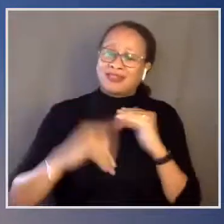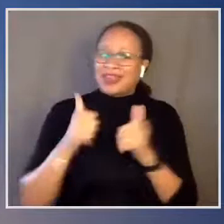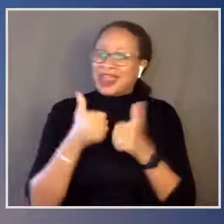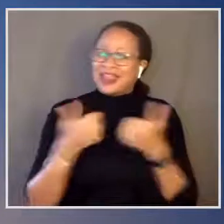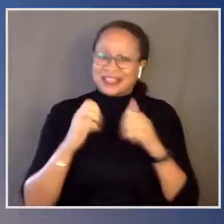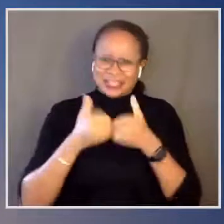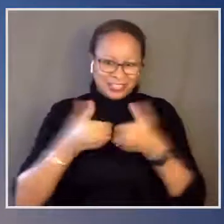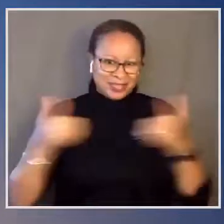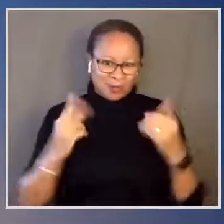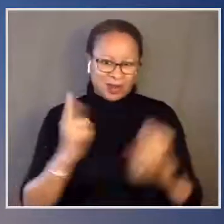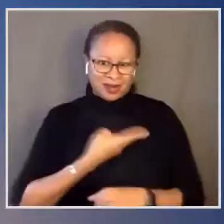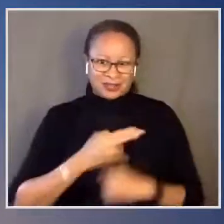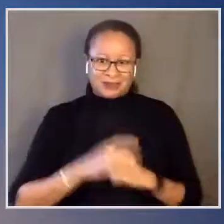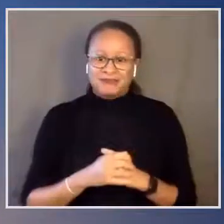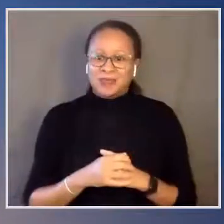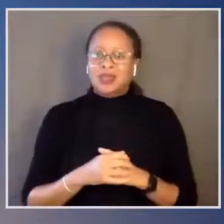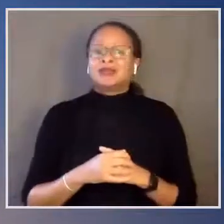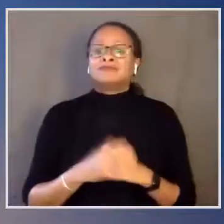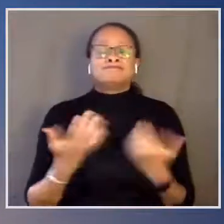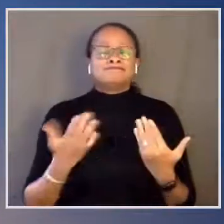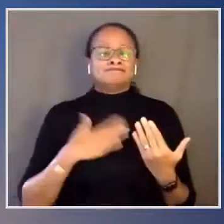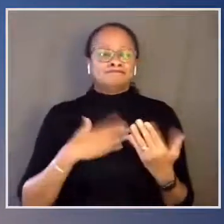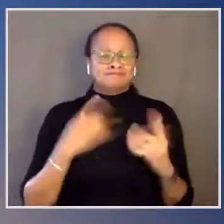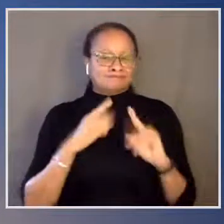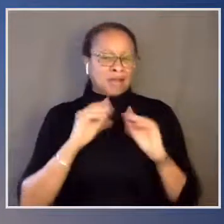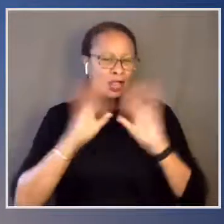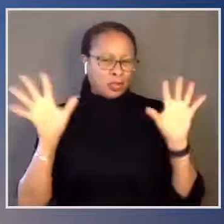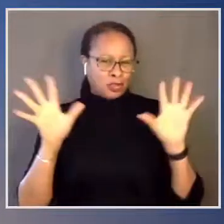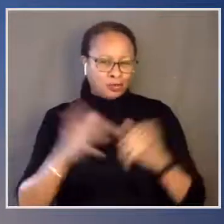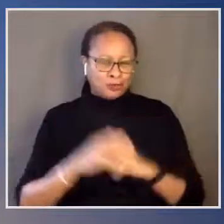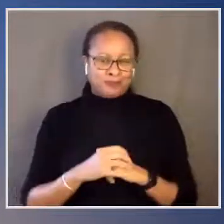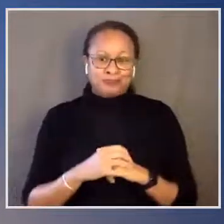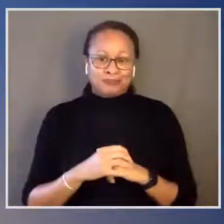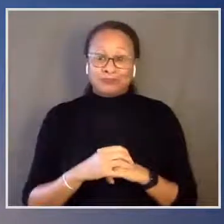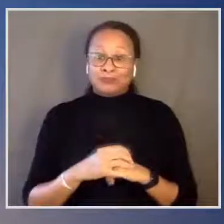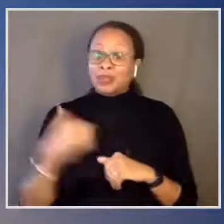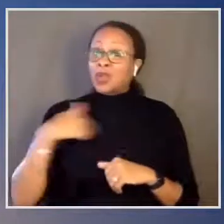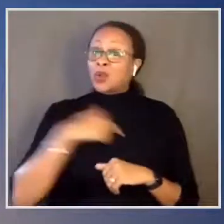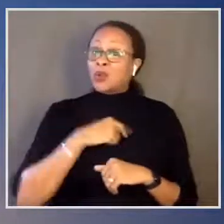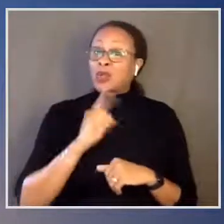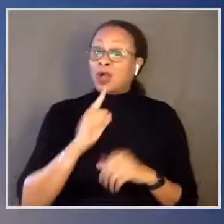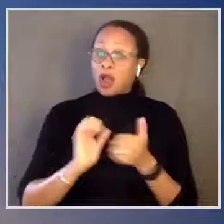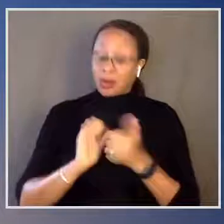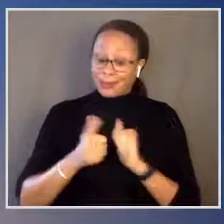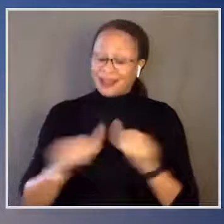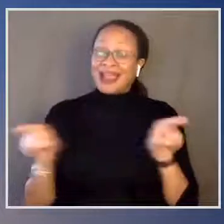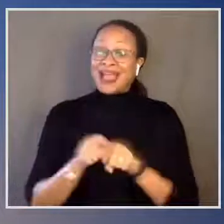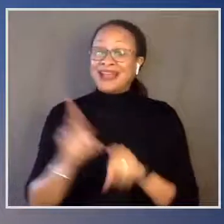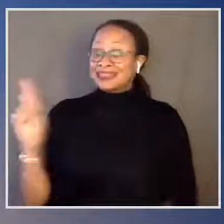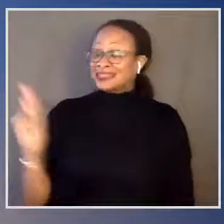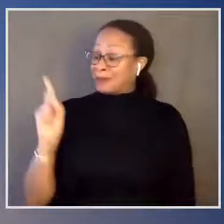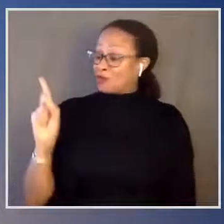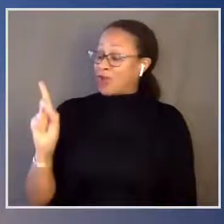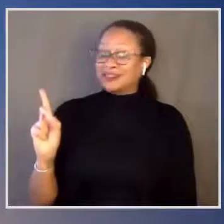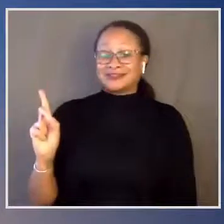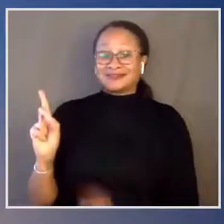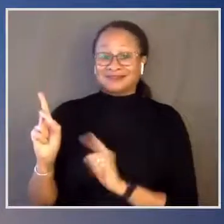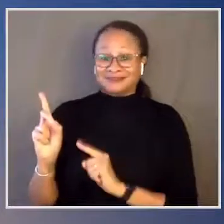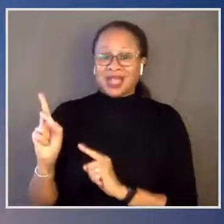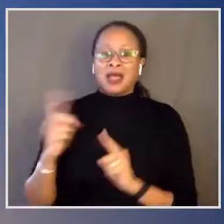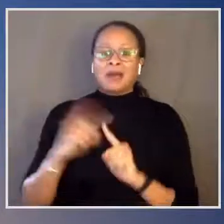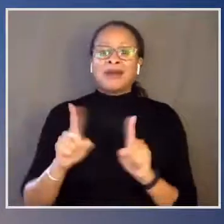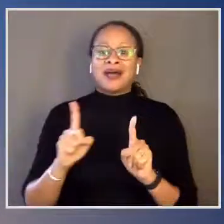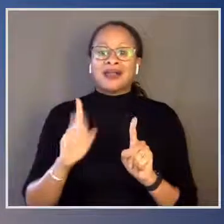So let me be clear. I, we are campaigning as a Democrat. But I will govern